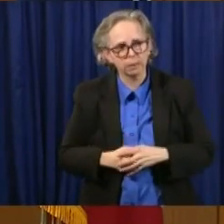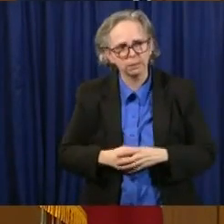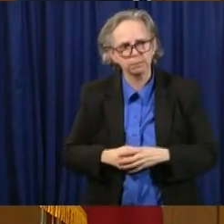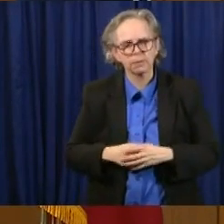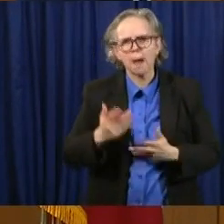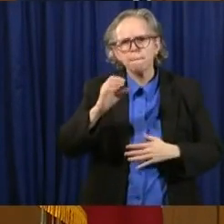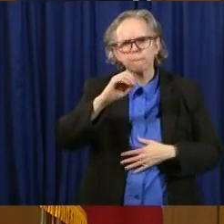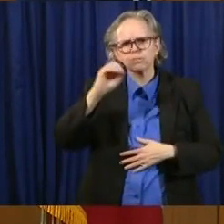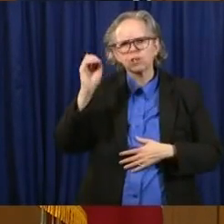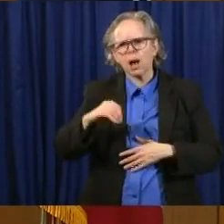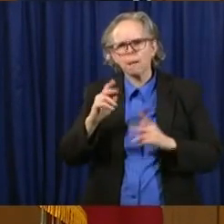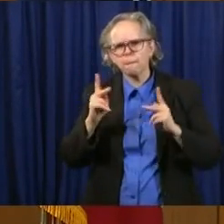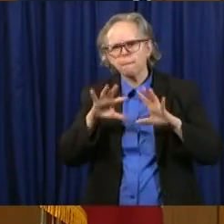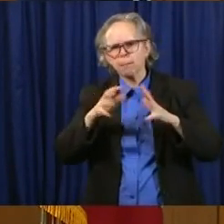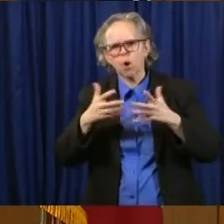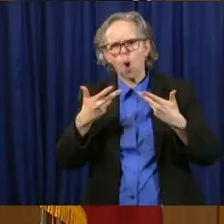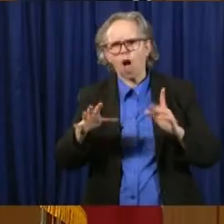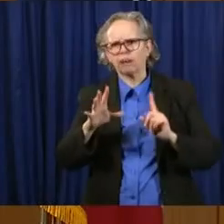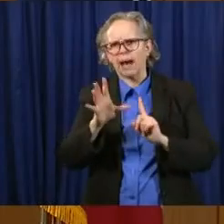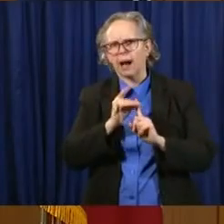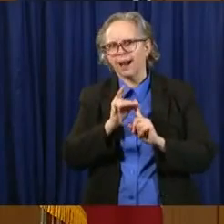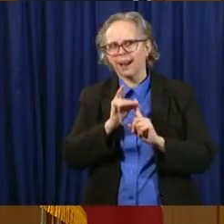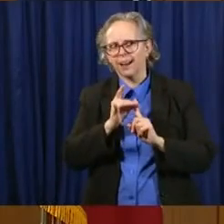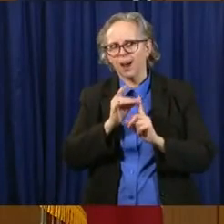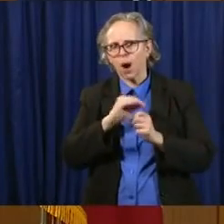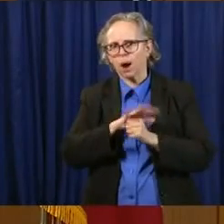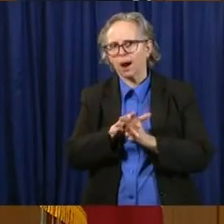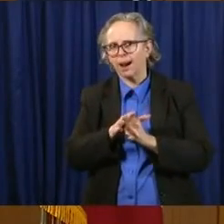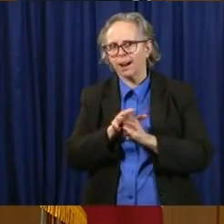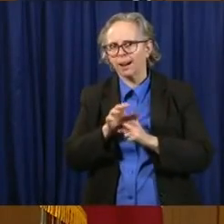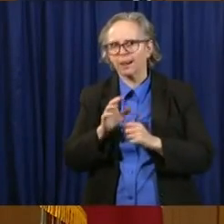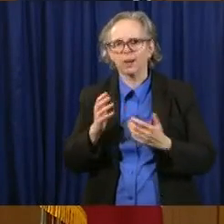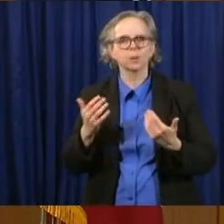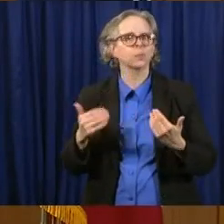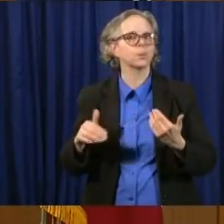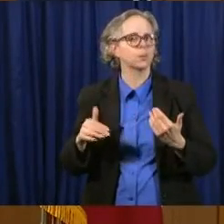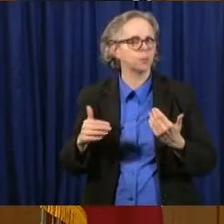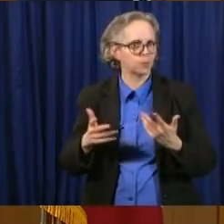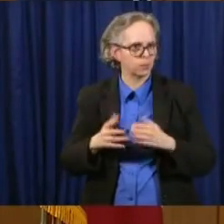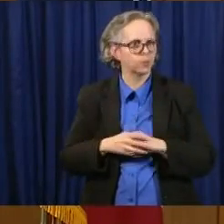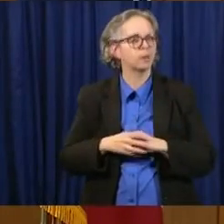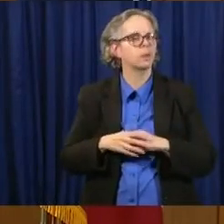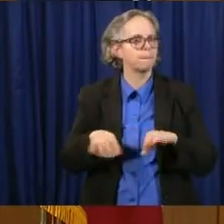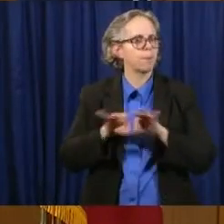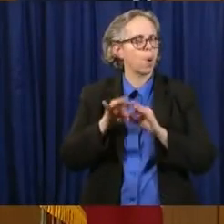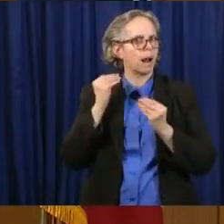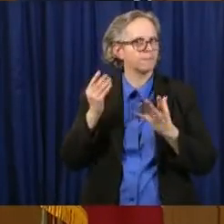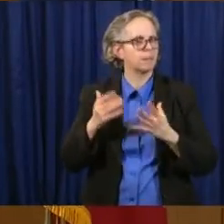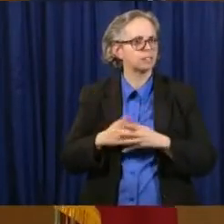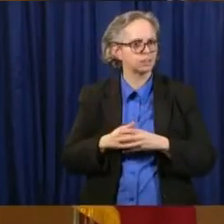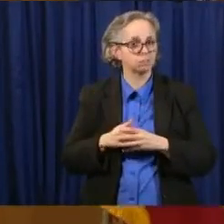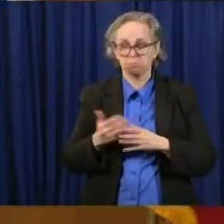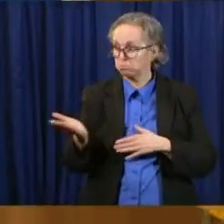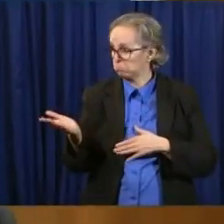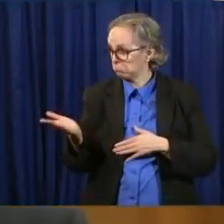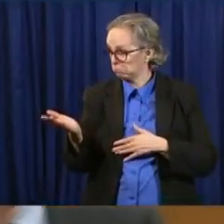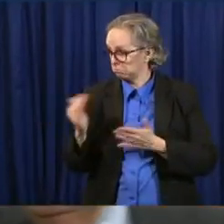And that certainly is part of the information that we would like to get. Dr. Acton, you want to take the rest? Yeah.